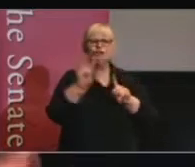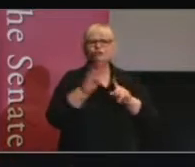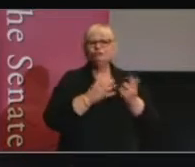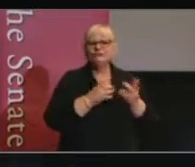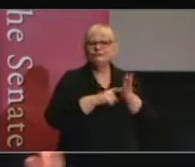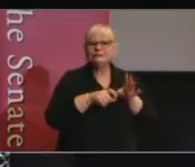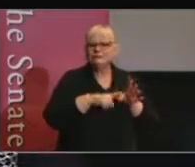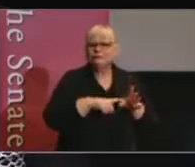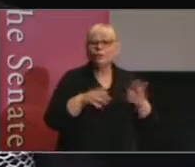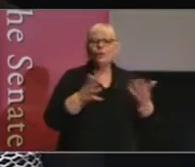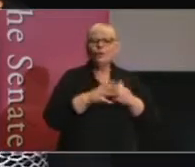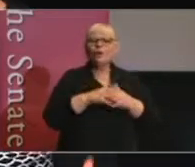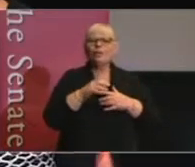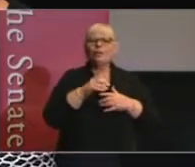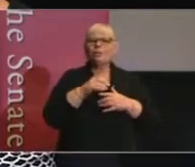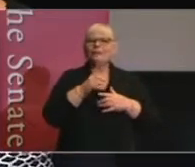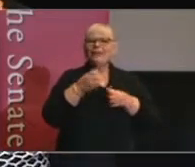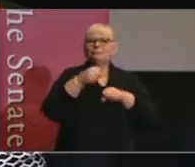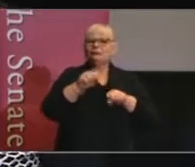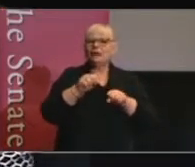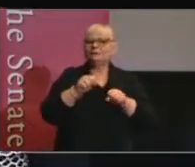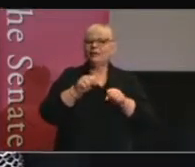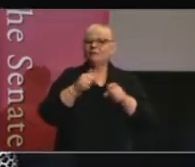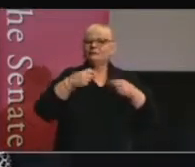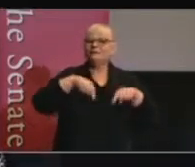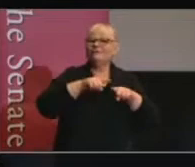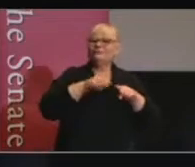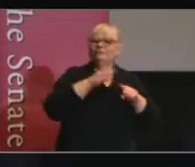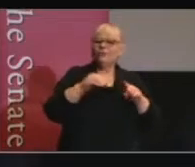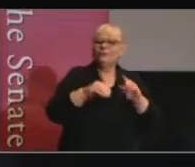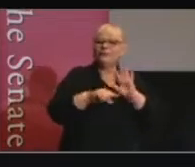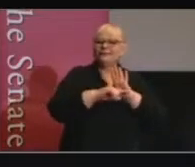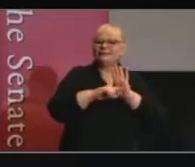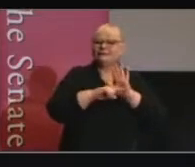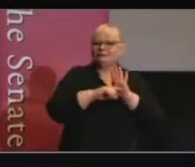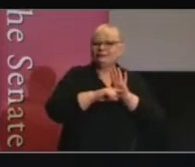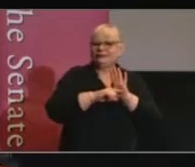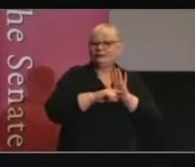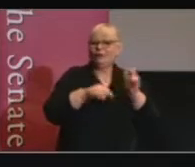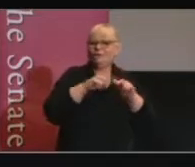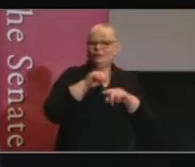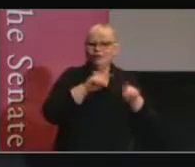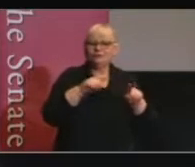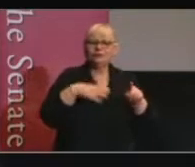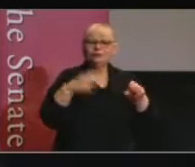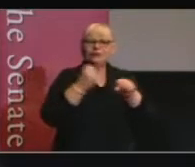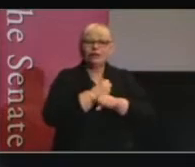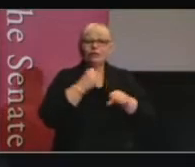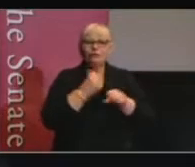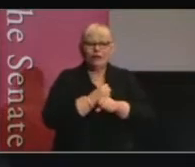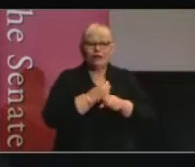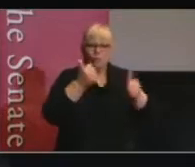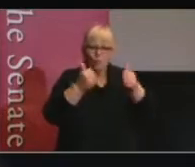they protect us from the potential negative consequences of those models. Because they create a conjure